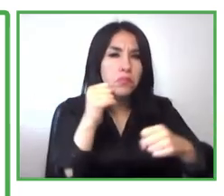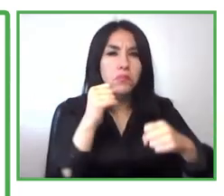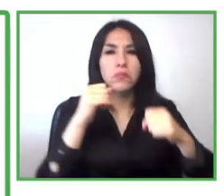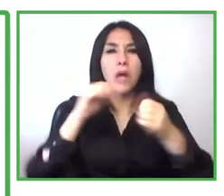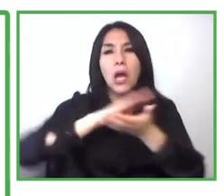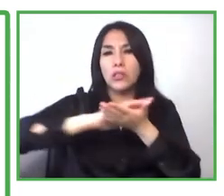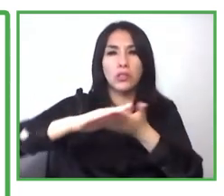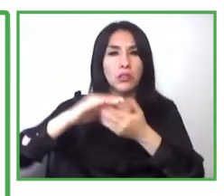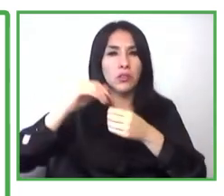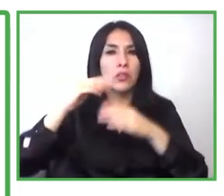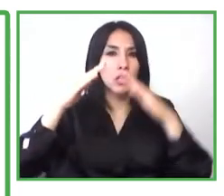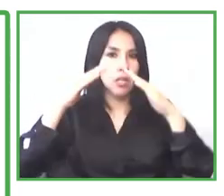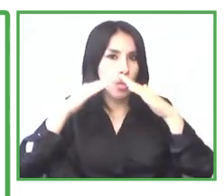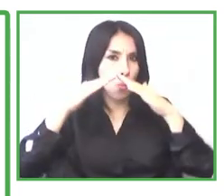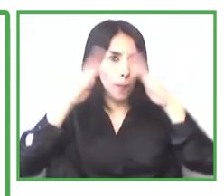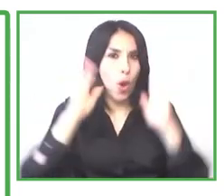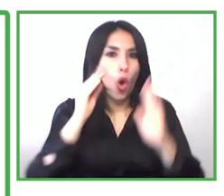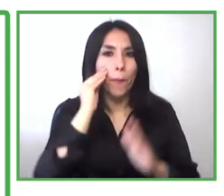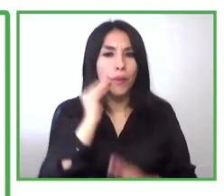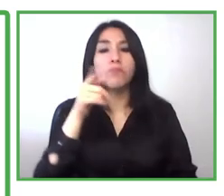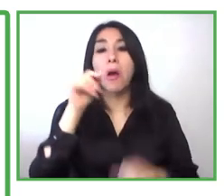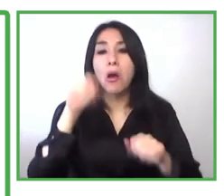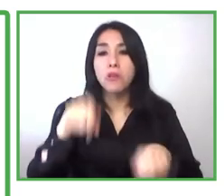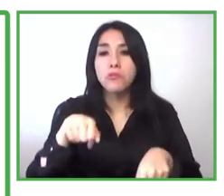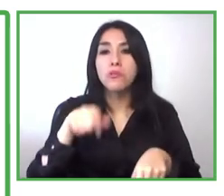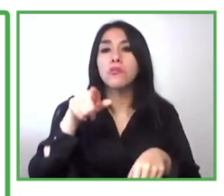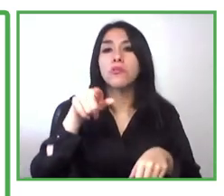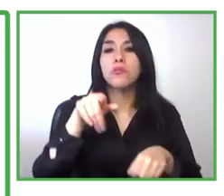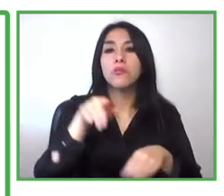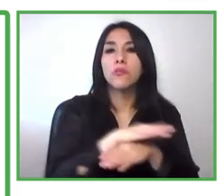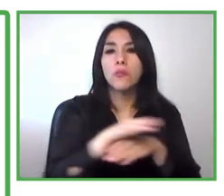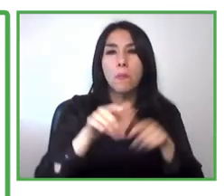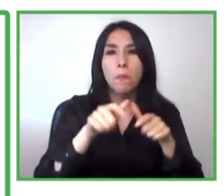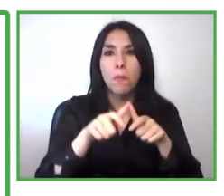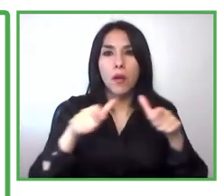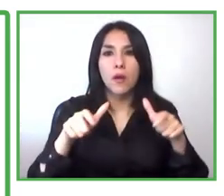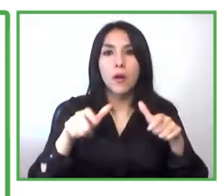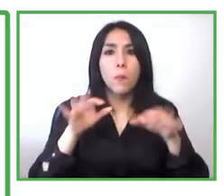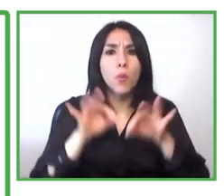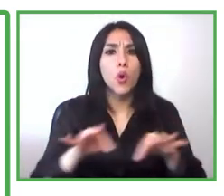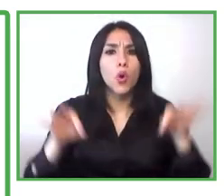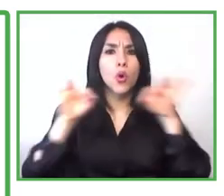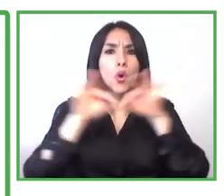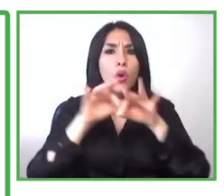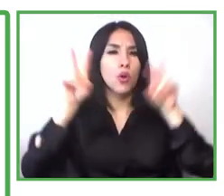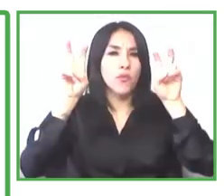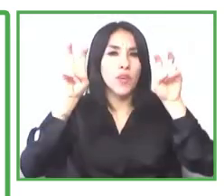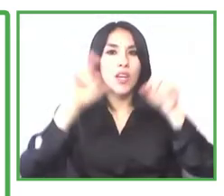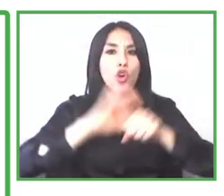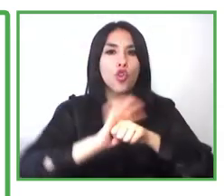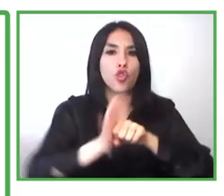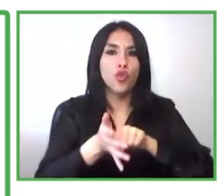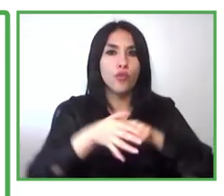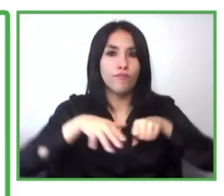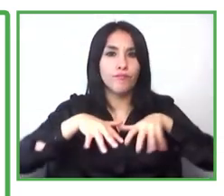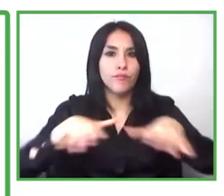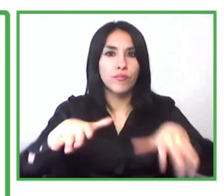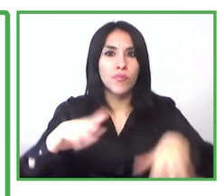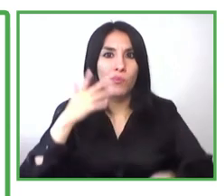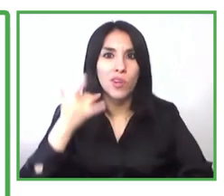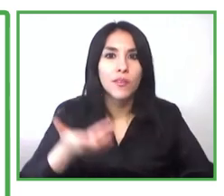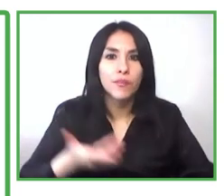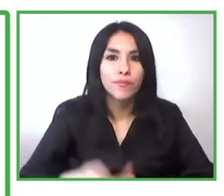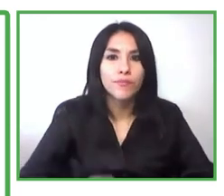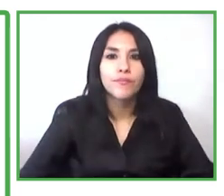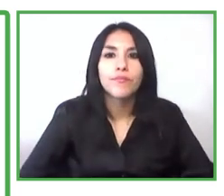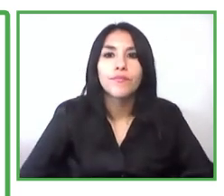this venture had an important growth in during the pandemic because their because his